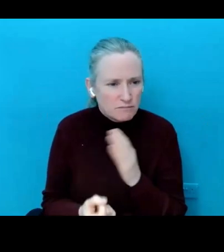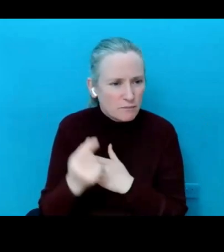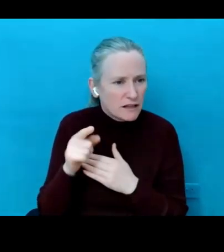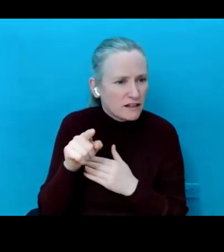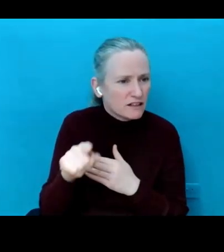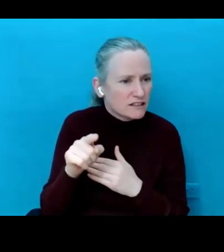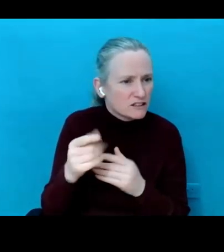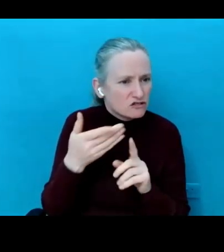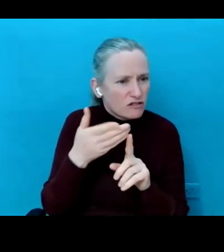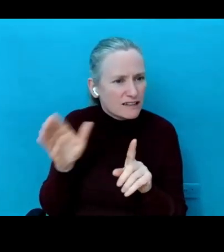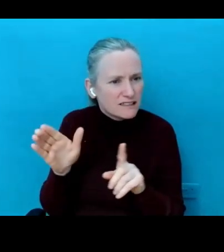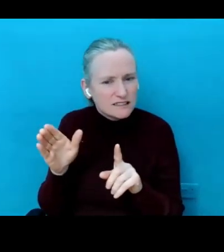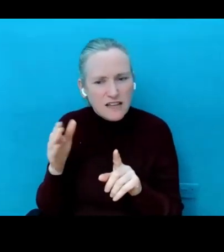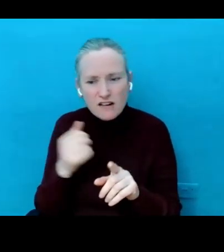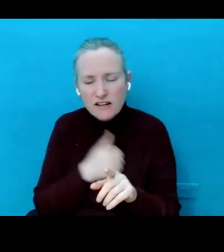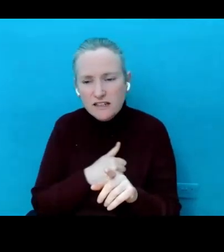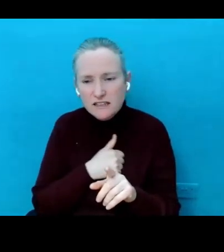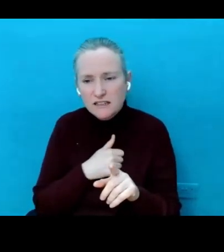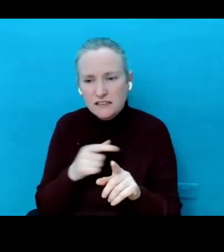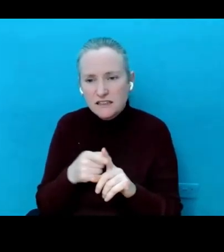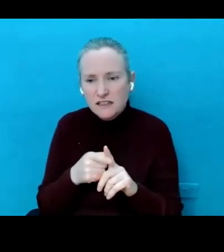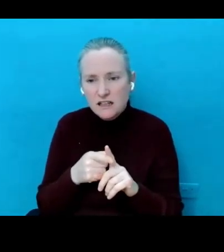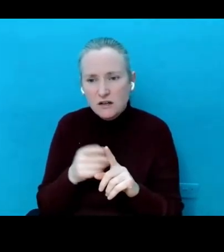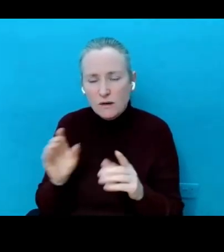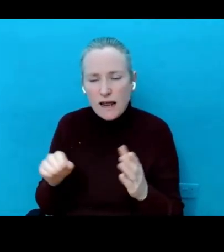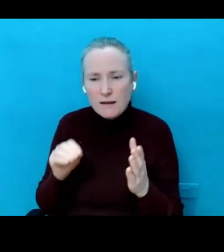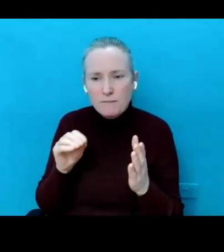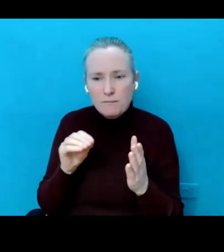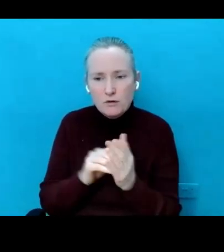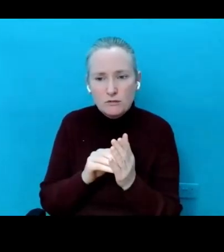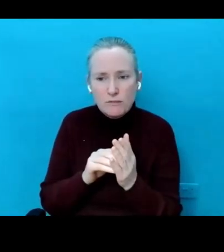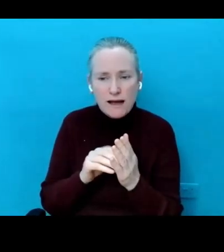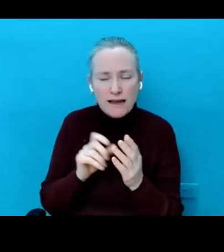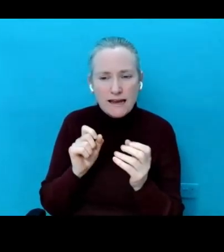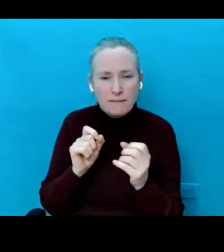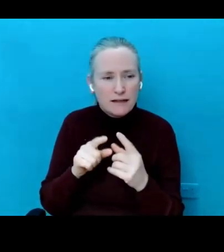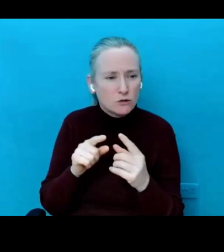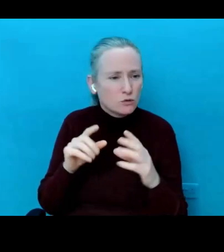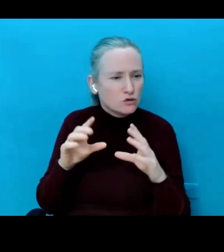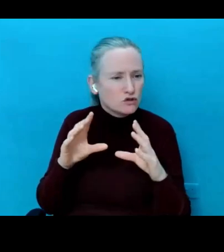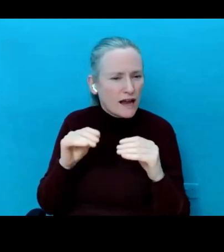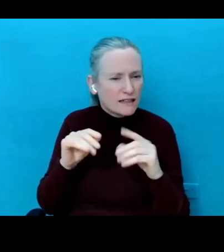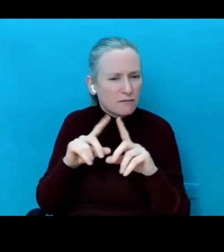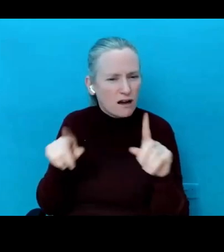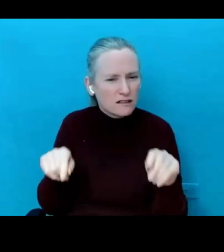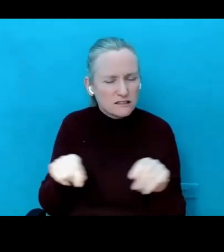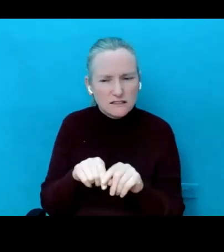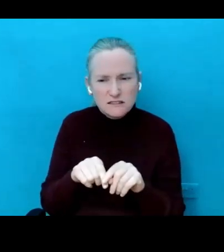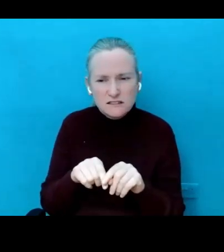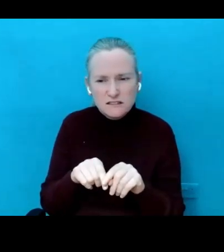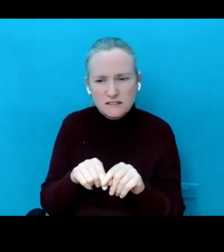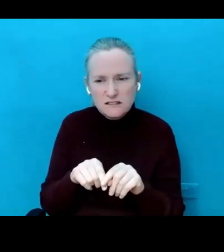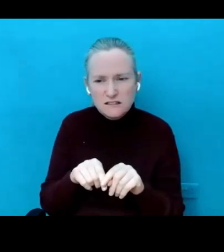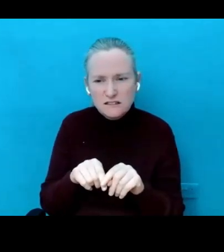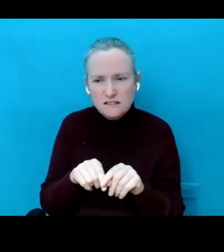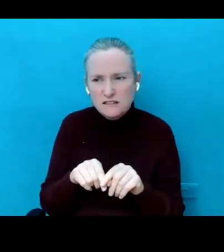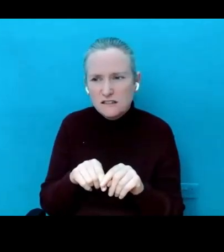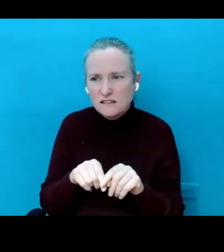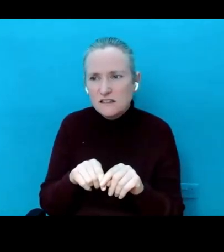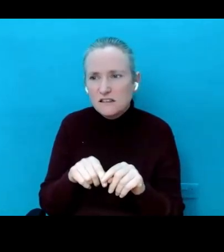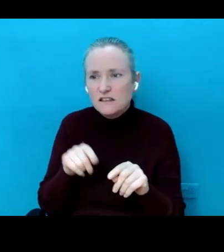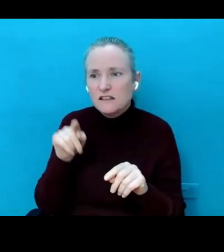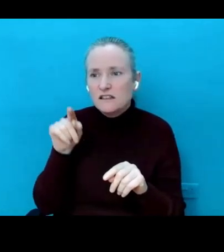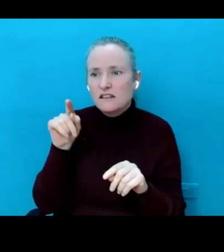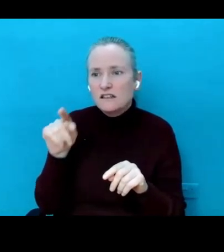distracted. Sorry, Fiona. In. I would say you might just check. If